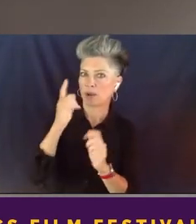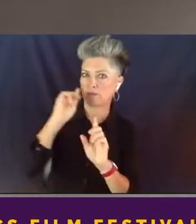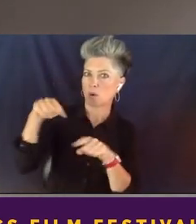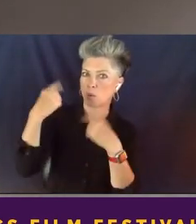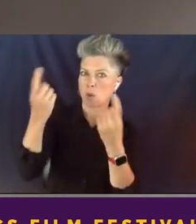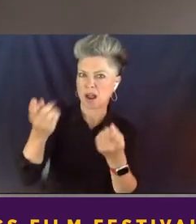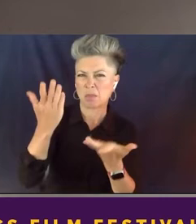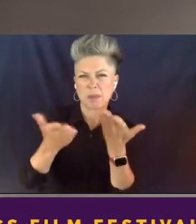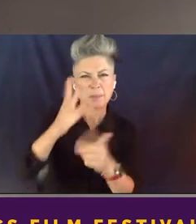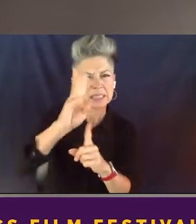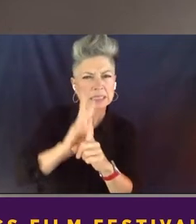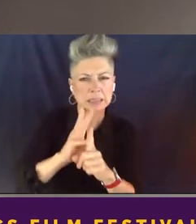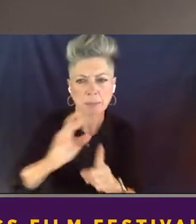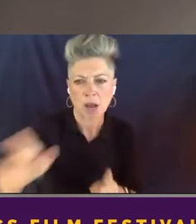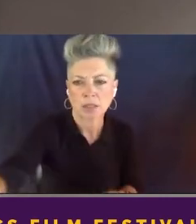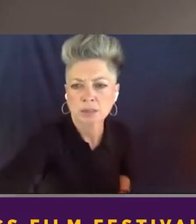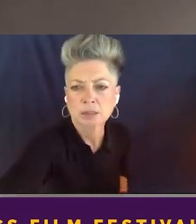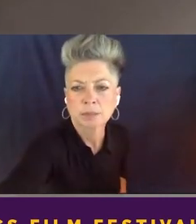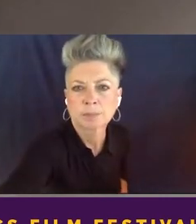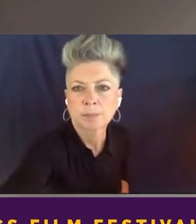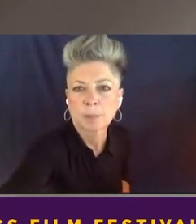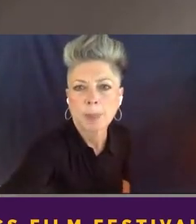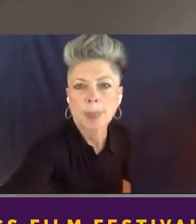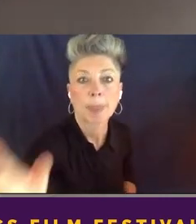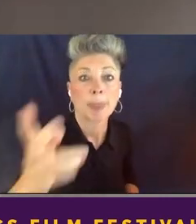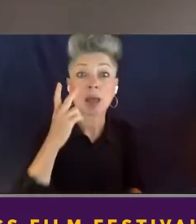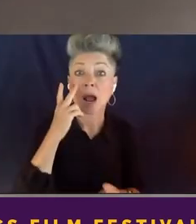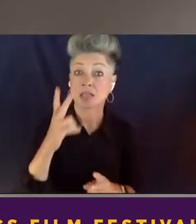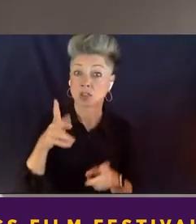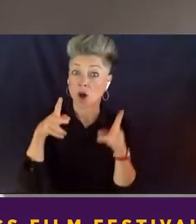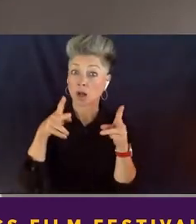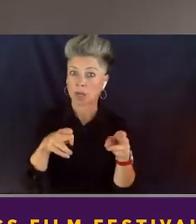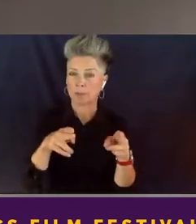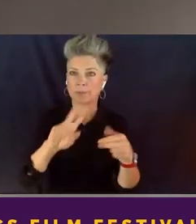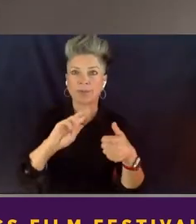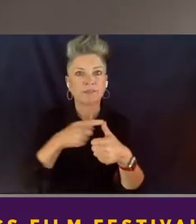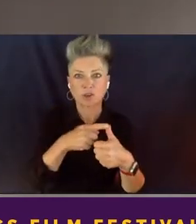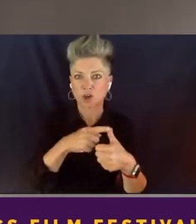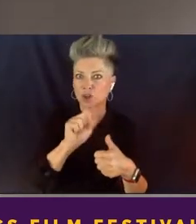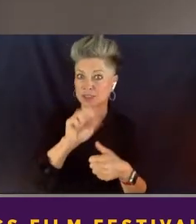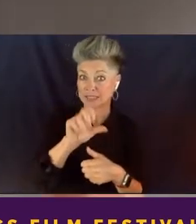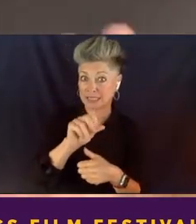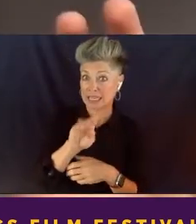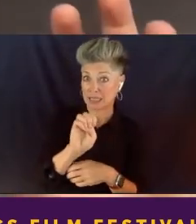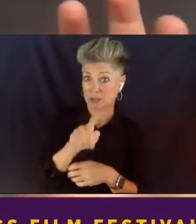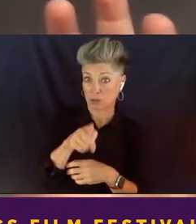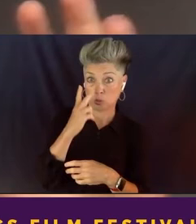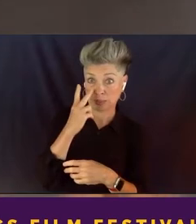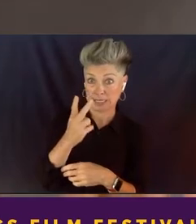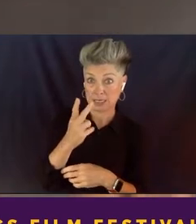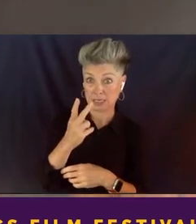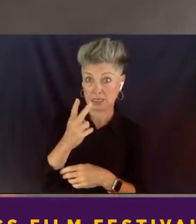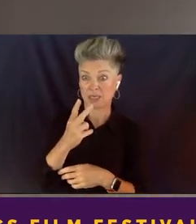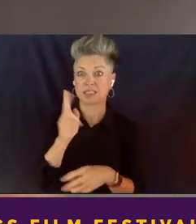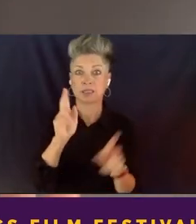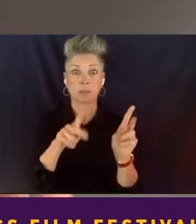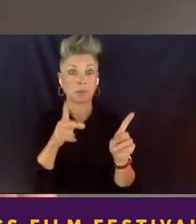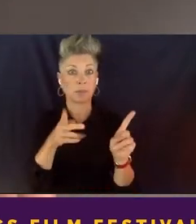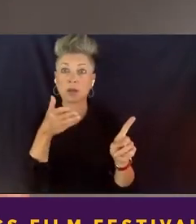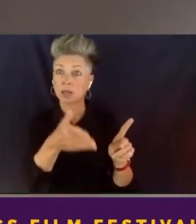and I saw a clip that is the first scene that you see in the show, if you watch the show, it's them at the meeting,